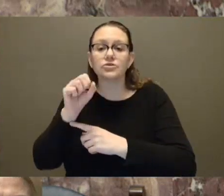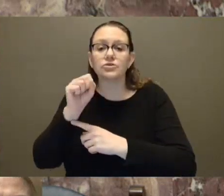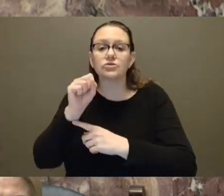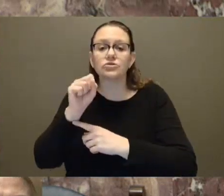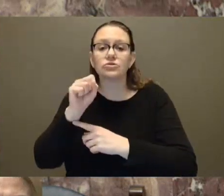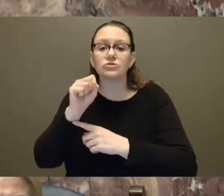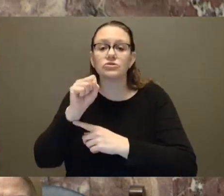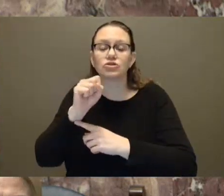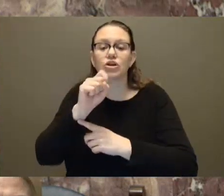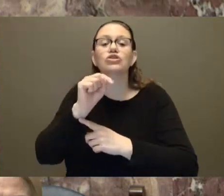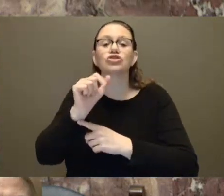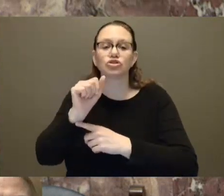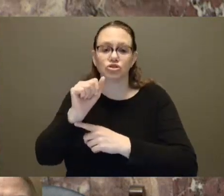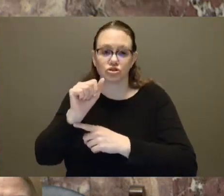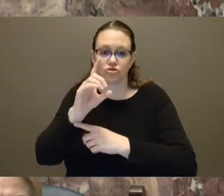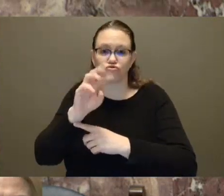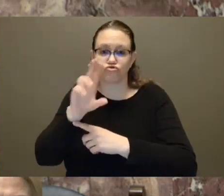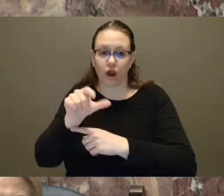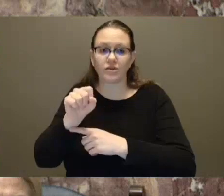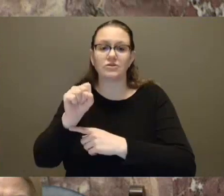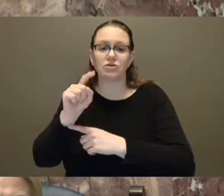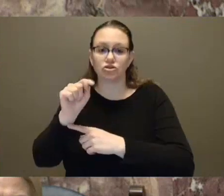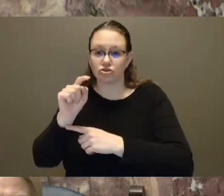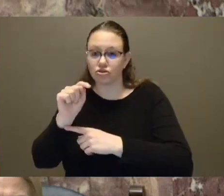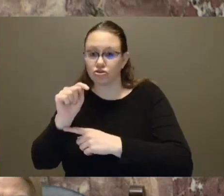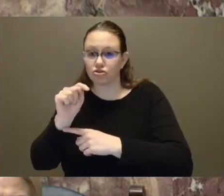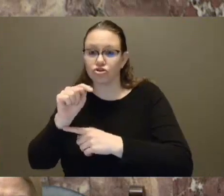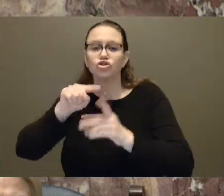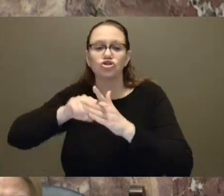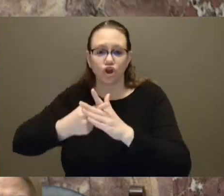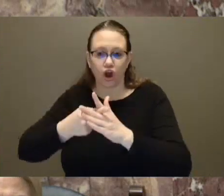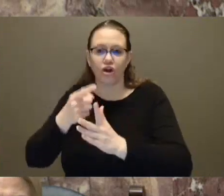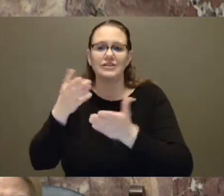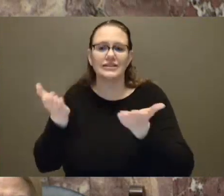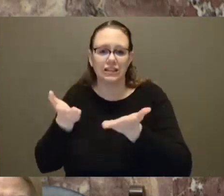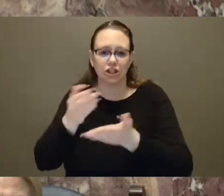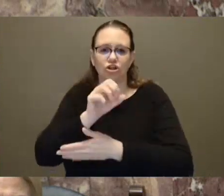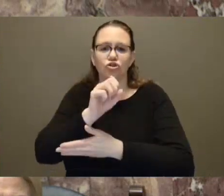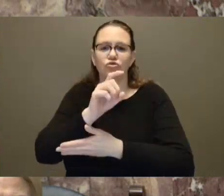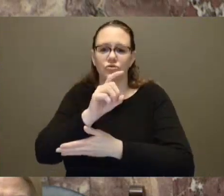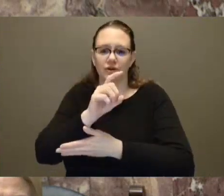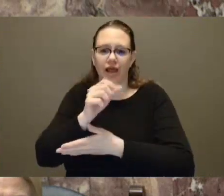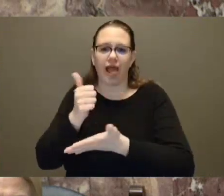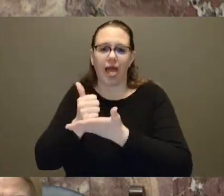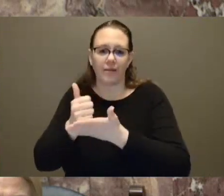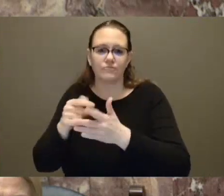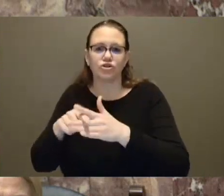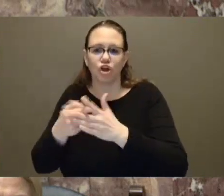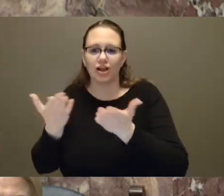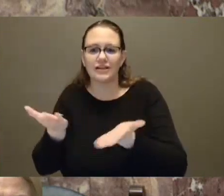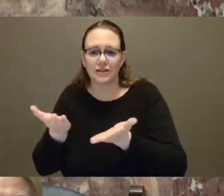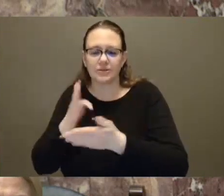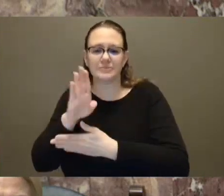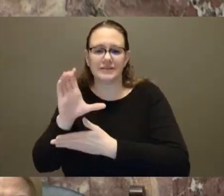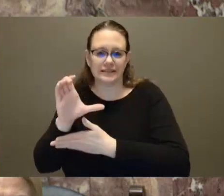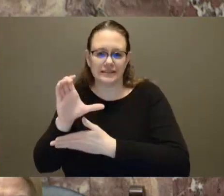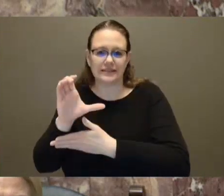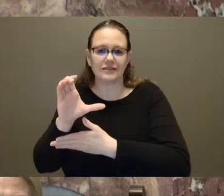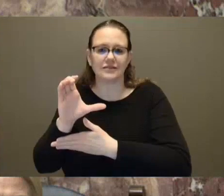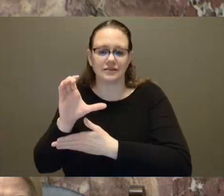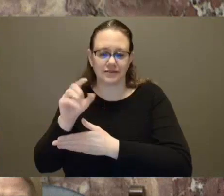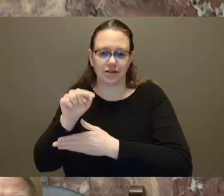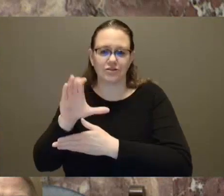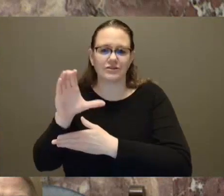that we work upstream, that we work in a preventative way, which is why we have